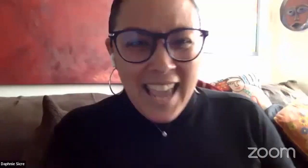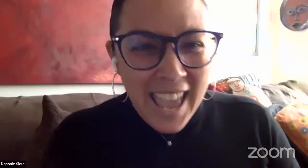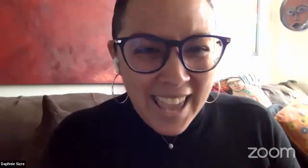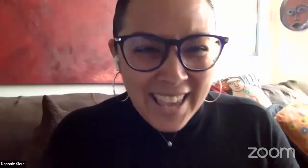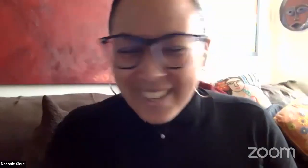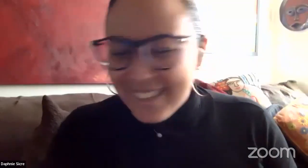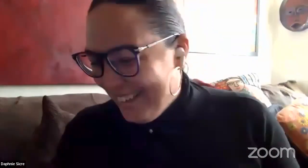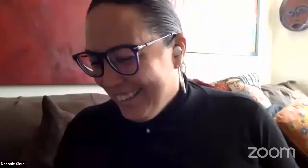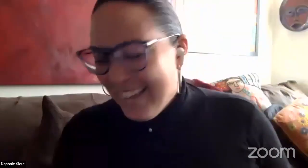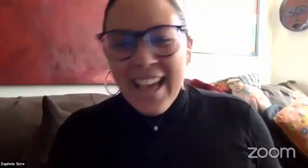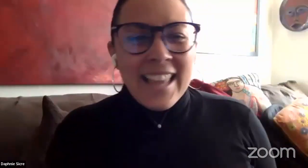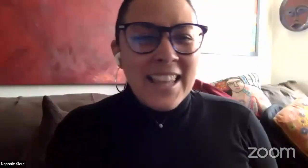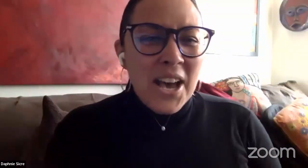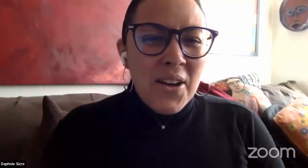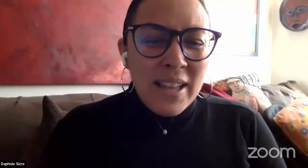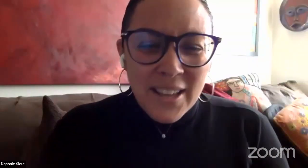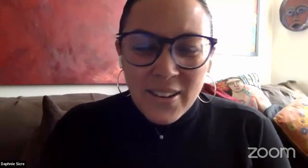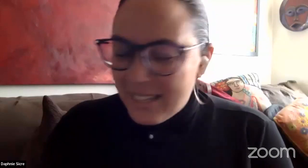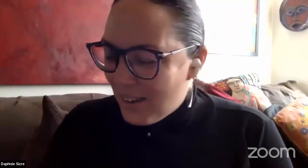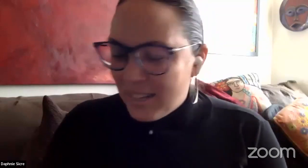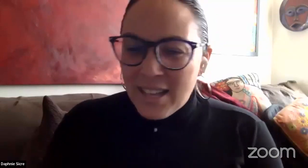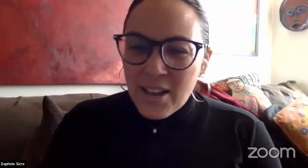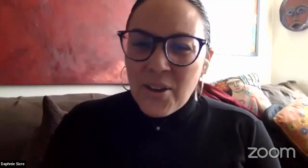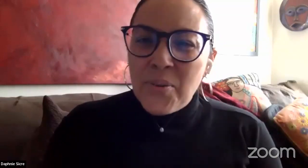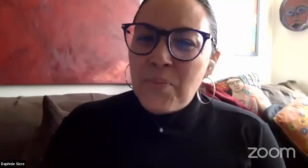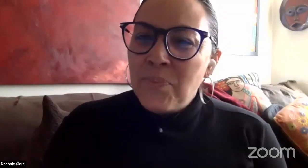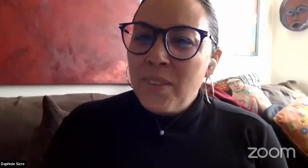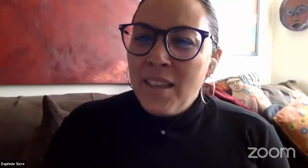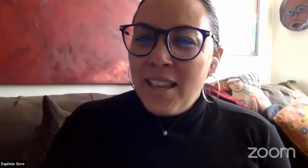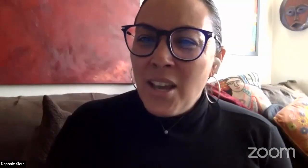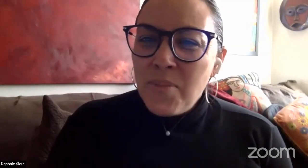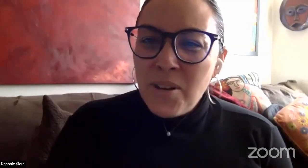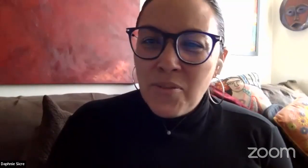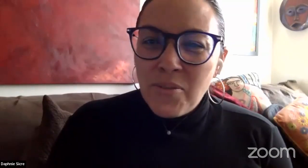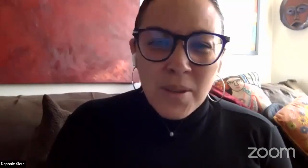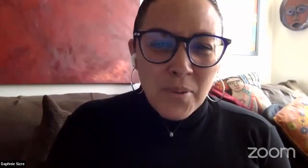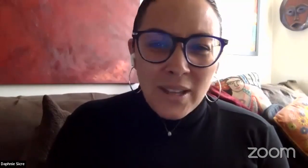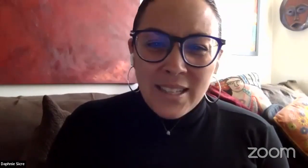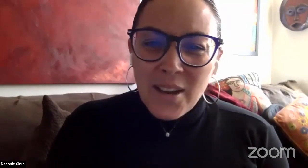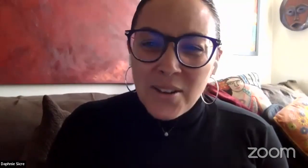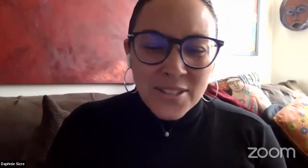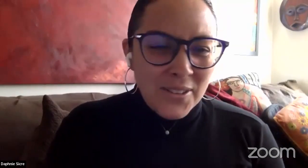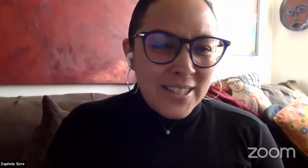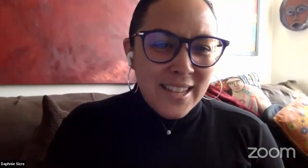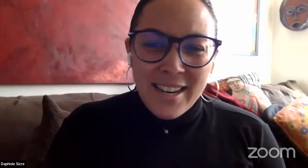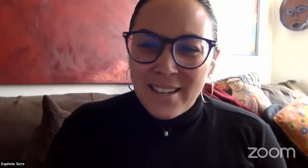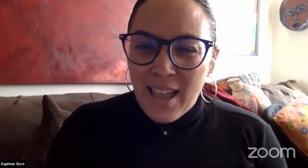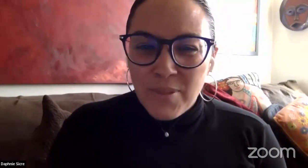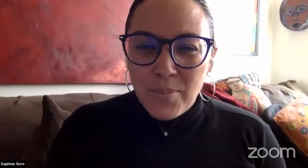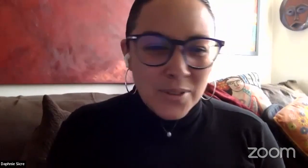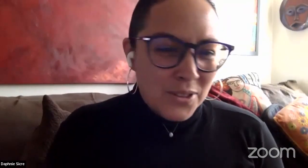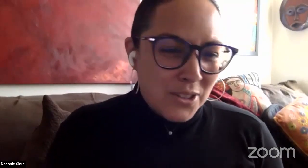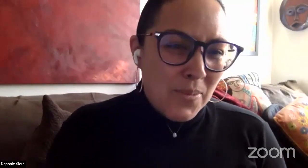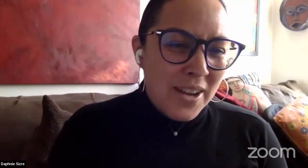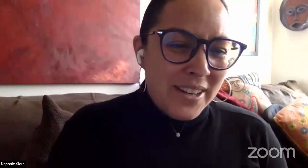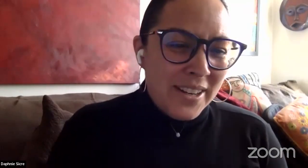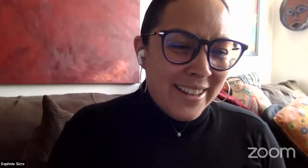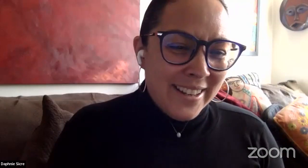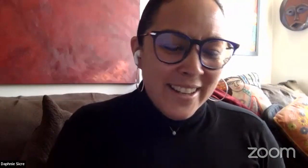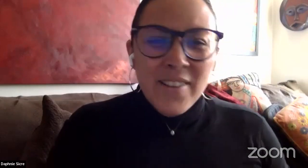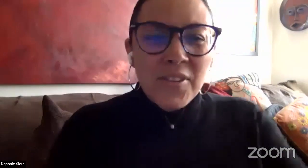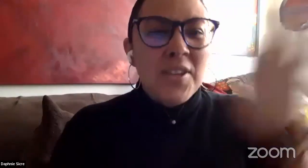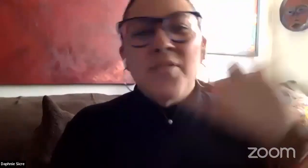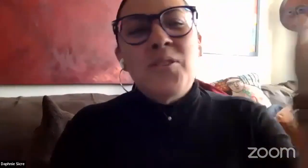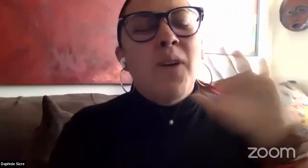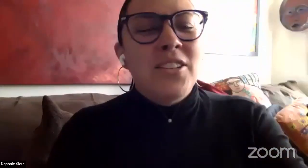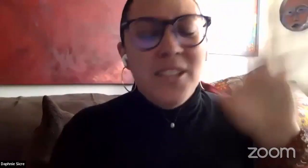excited yay hello hello hello hello hello beautiful people hello so exciting we have people come on